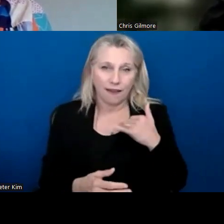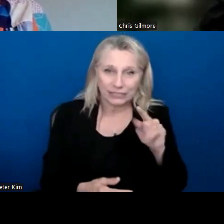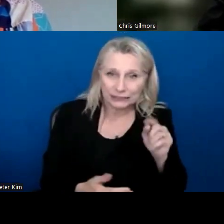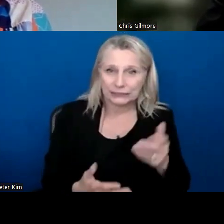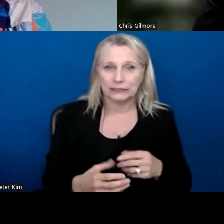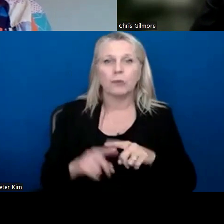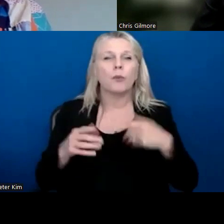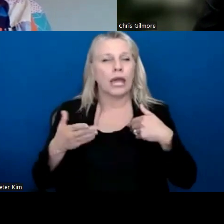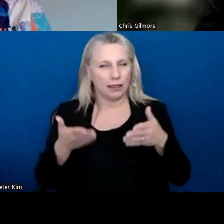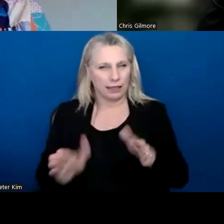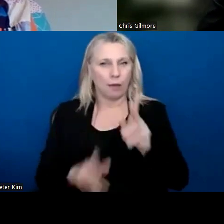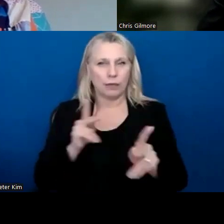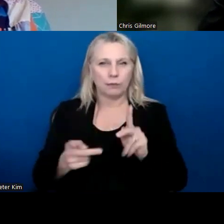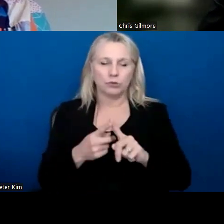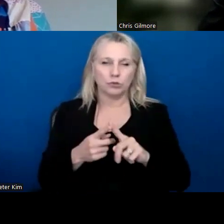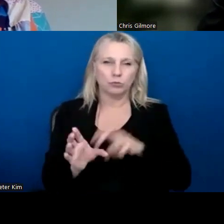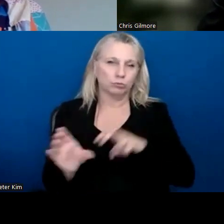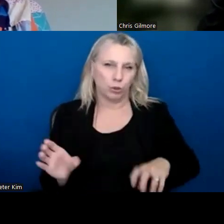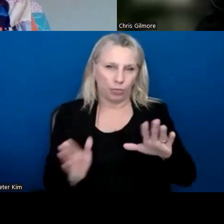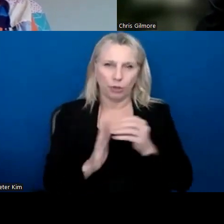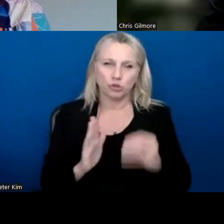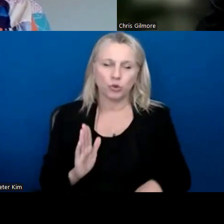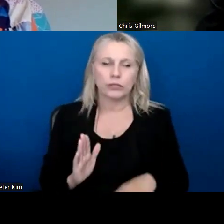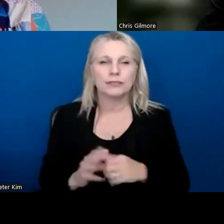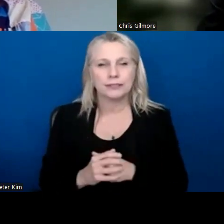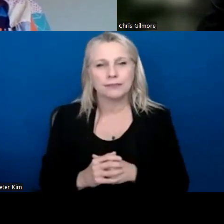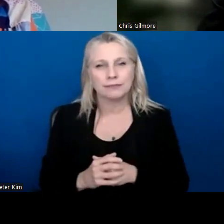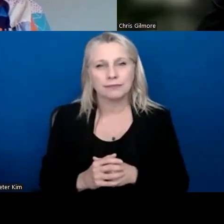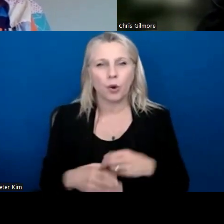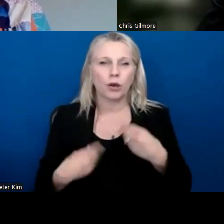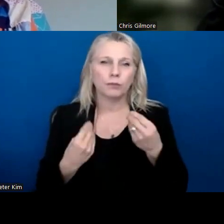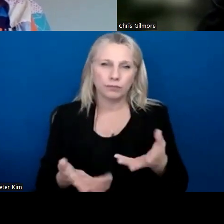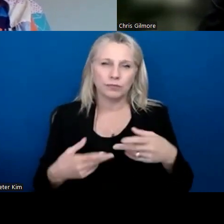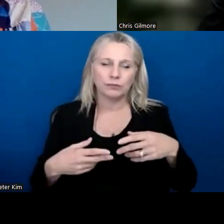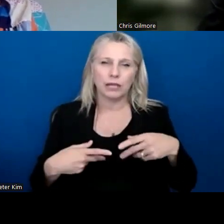allow people to opt their students out, um, or give consent.